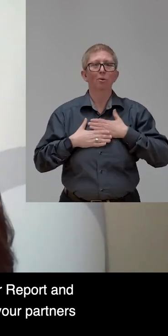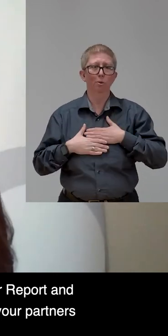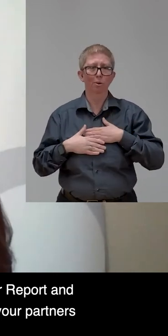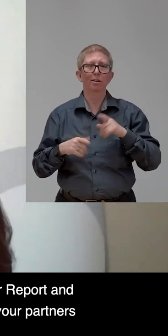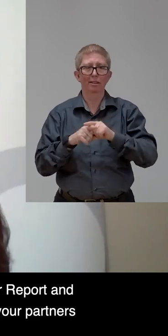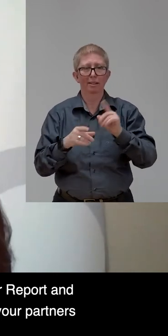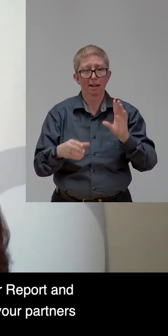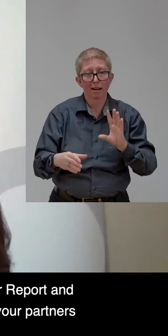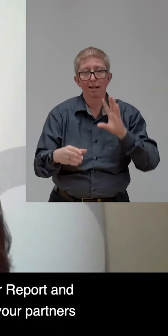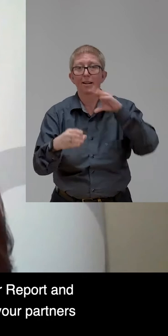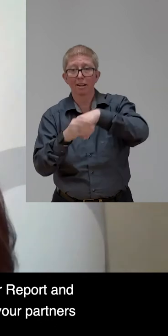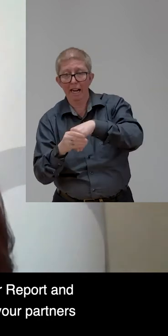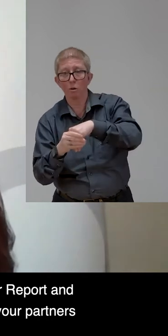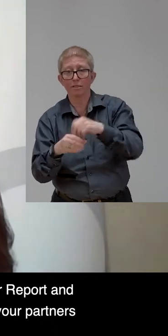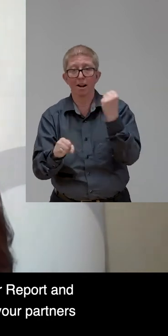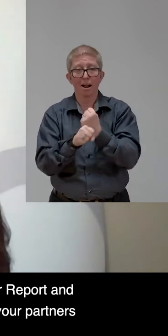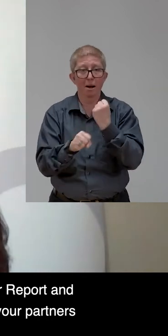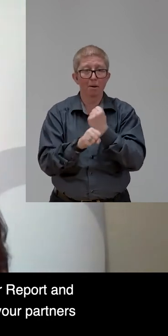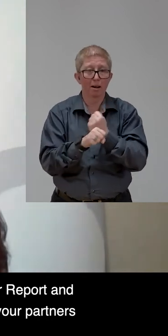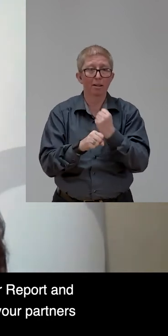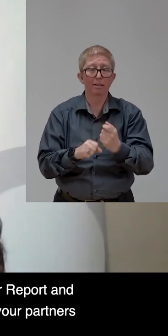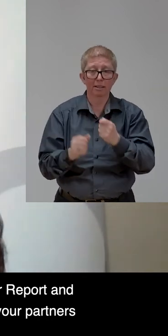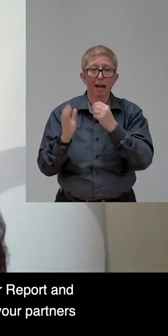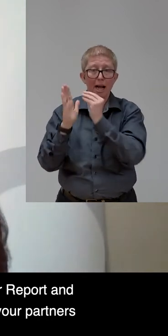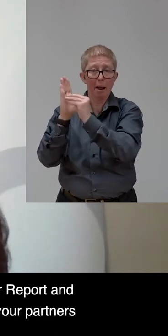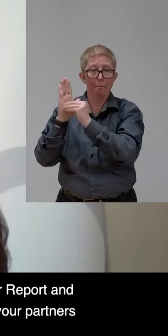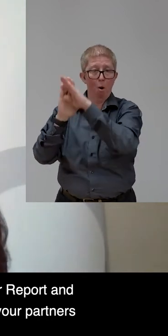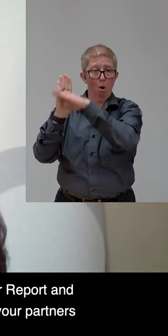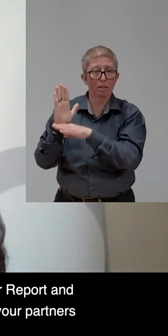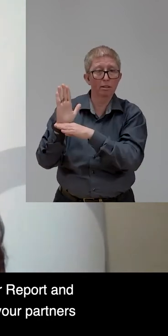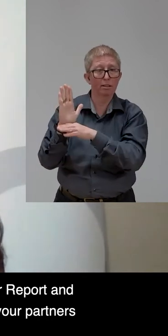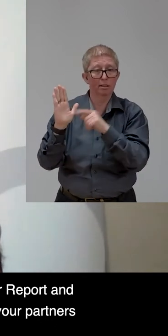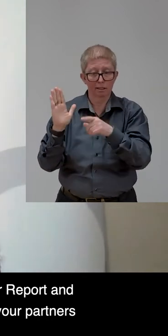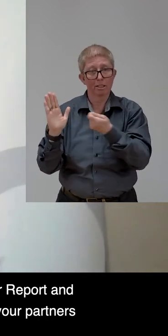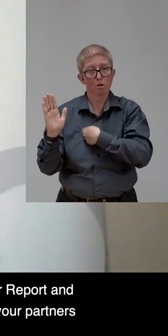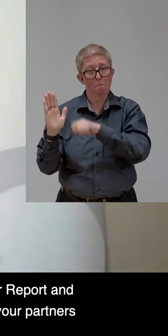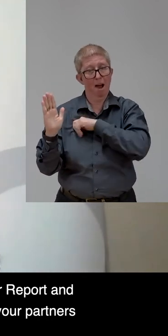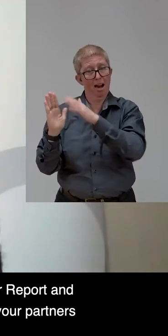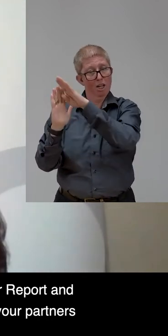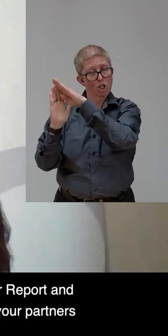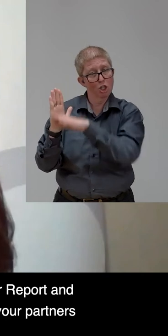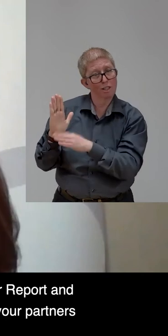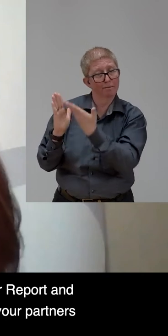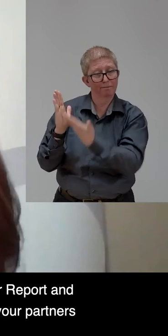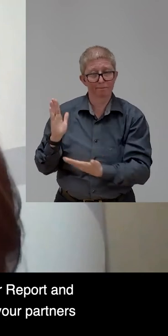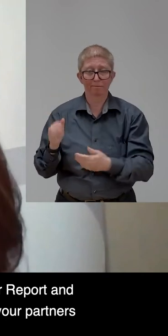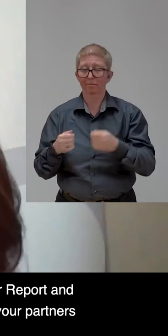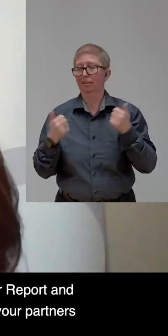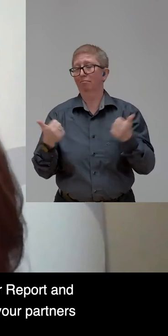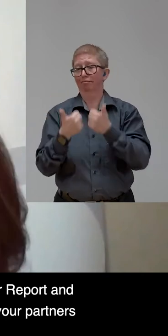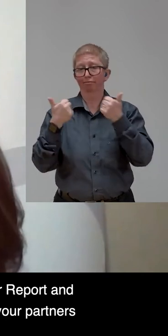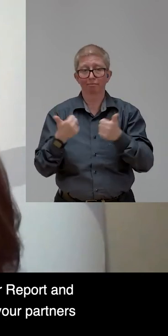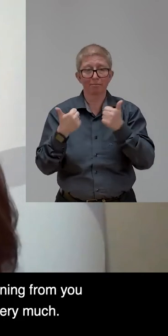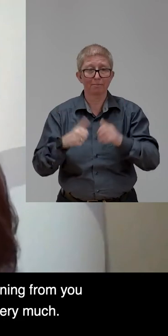And, I mean, we are more than grateful for you to say that we are